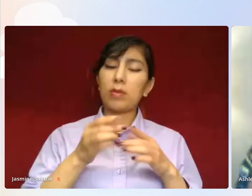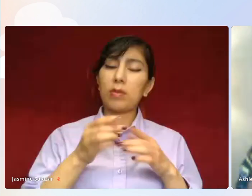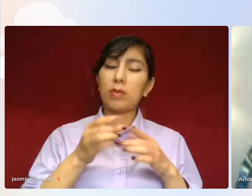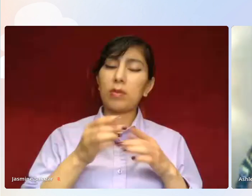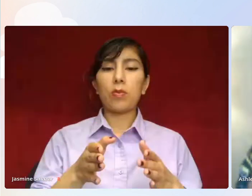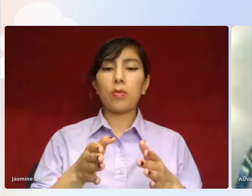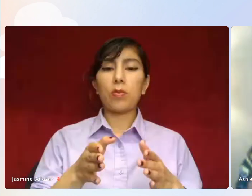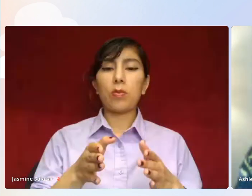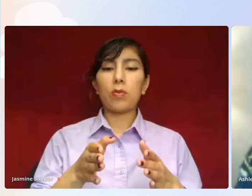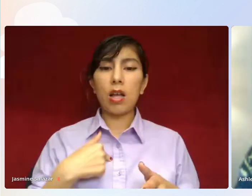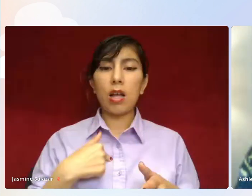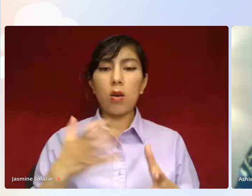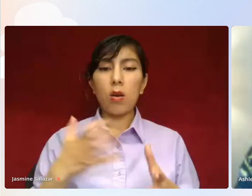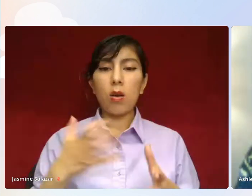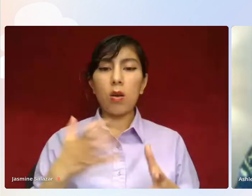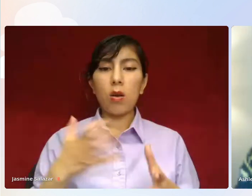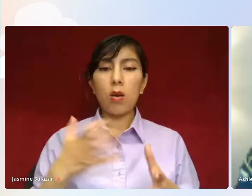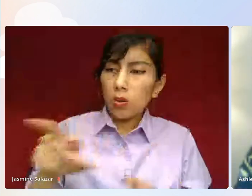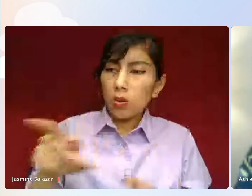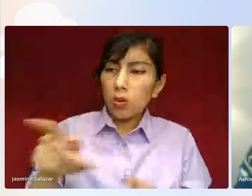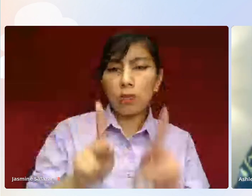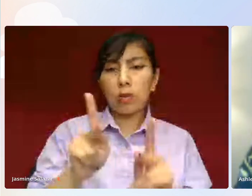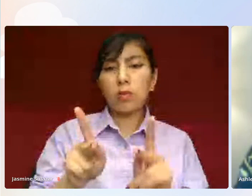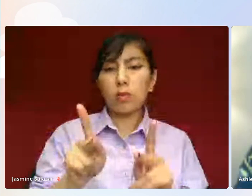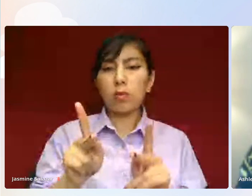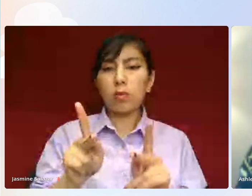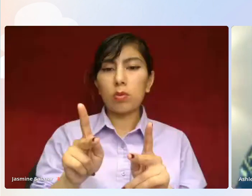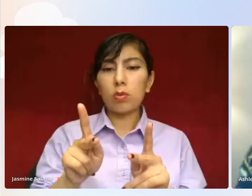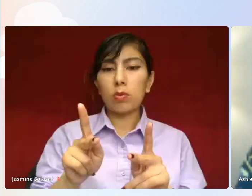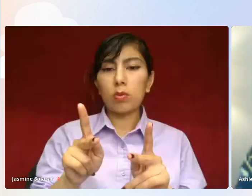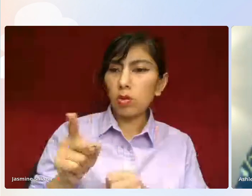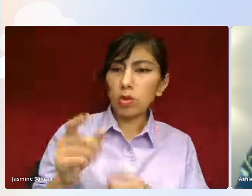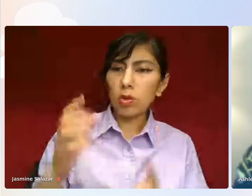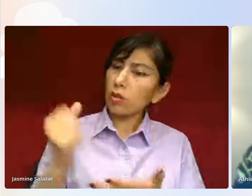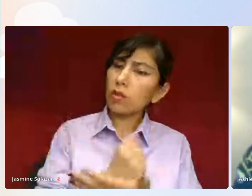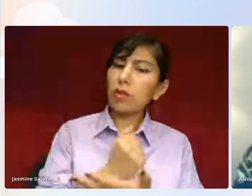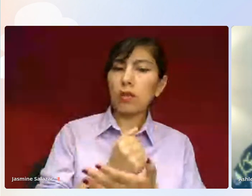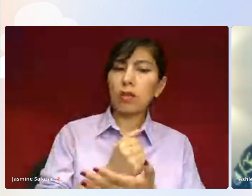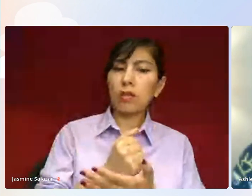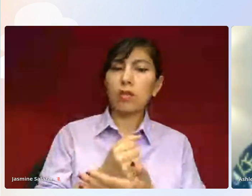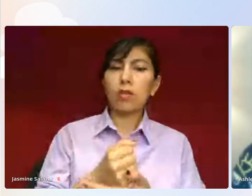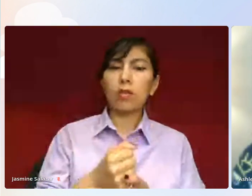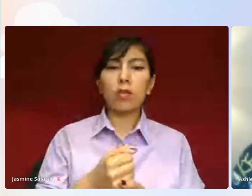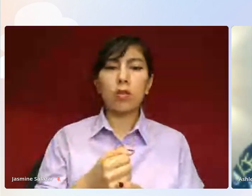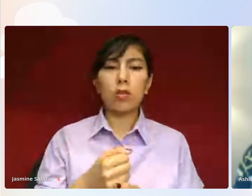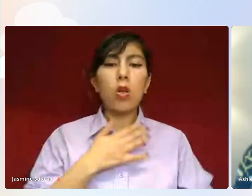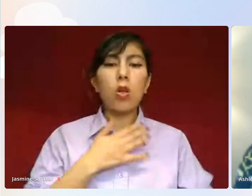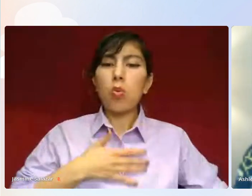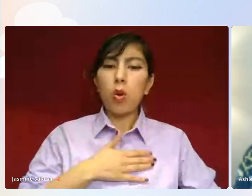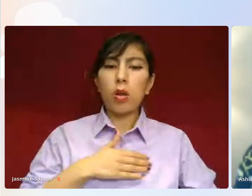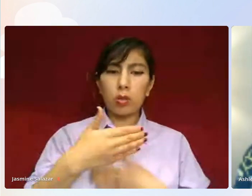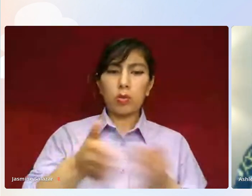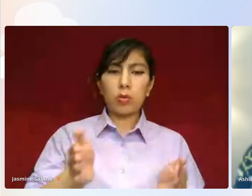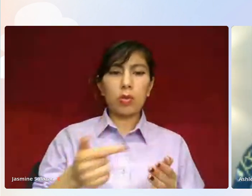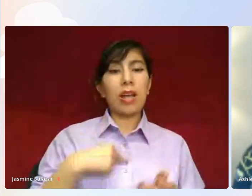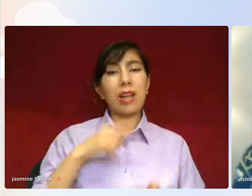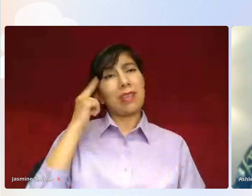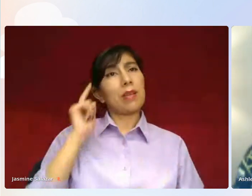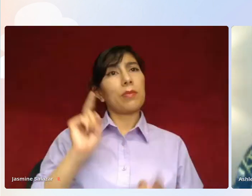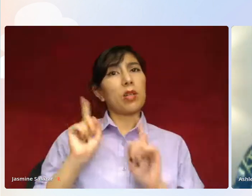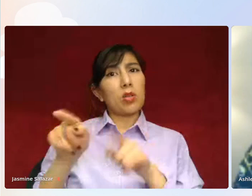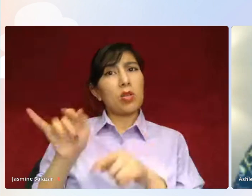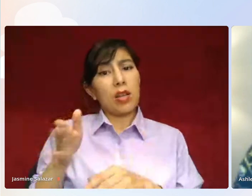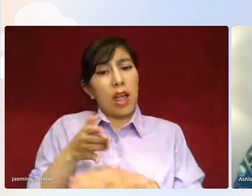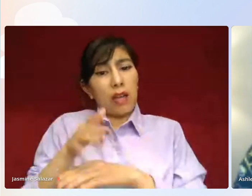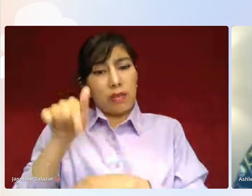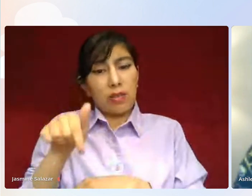I want to encourage folks in the room to make sure you take advantage of the wellness room. I think I'm actually going to head over there after,